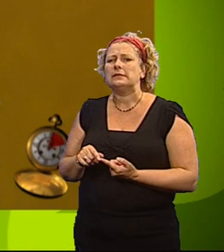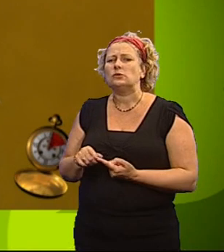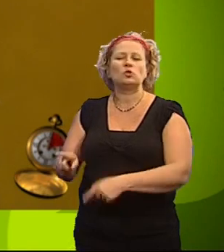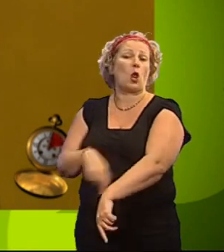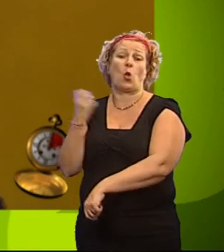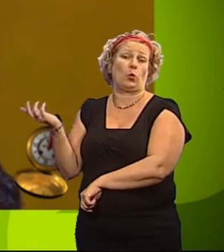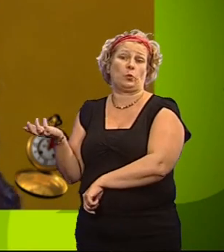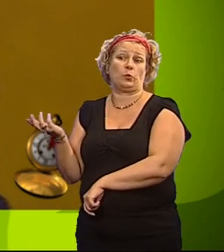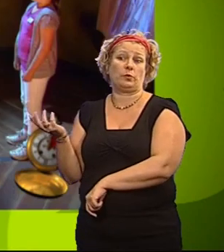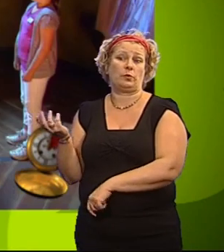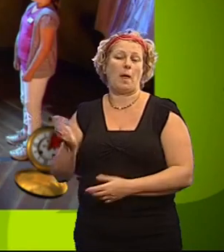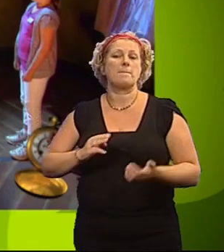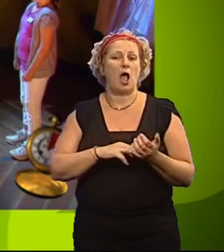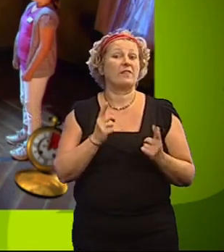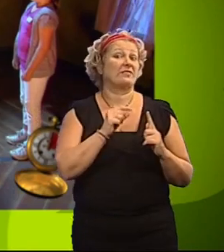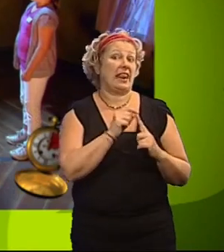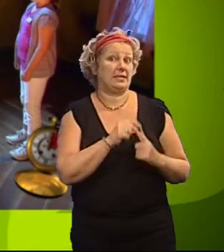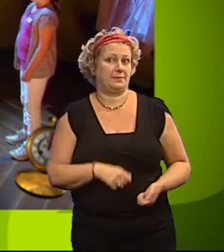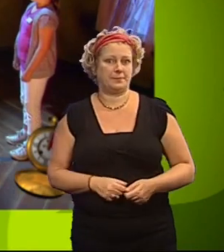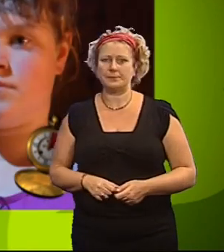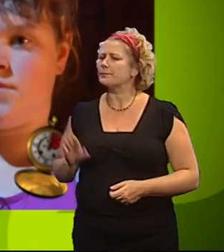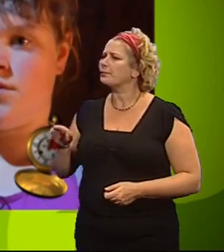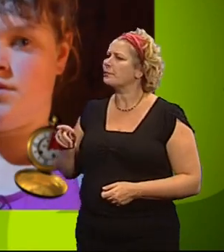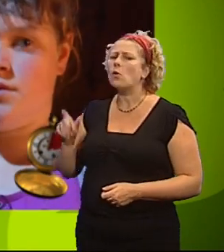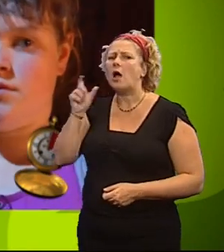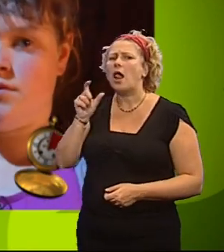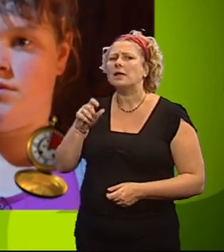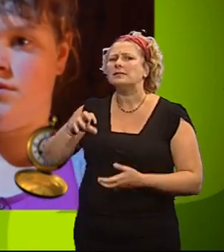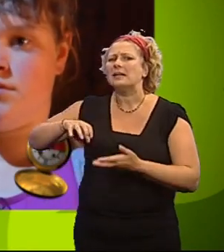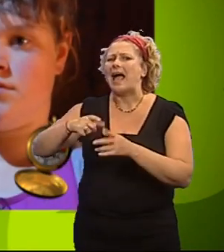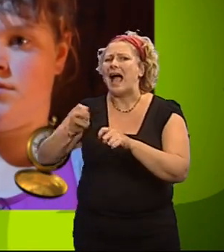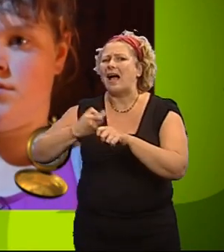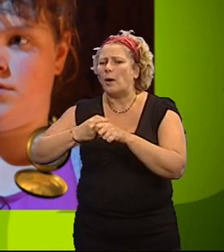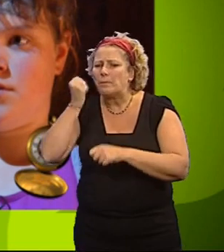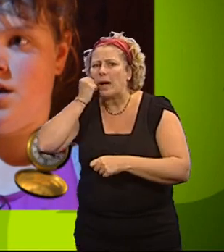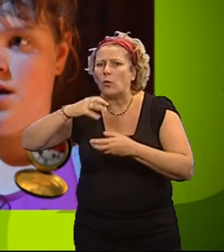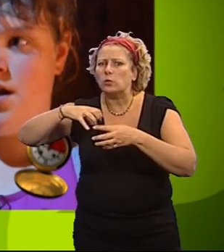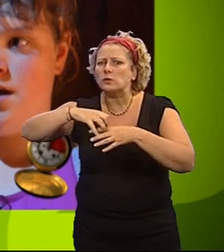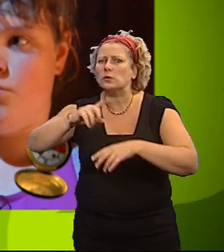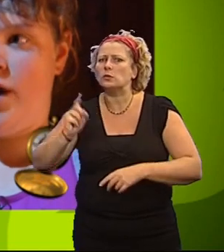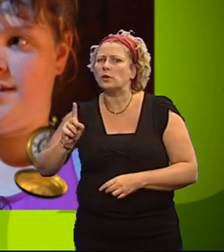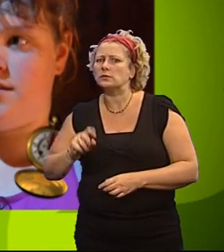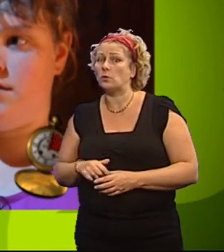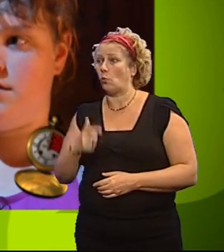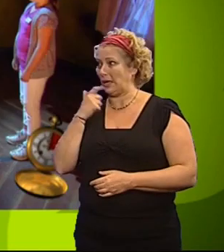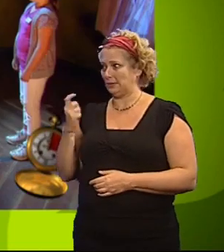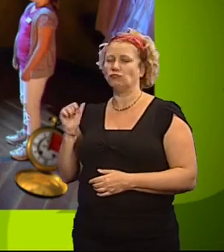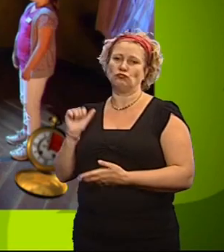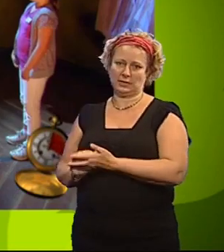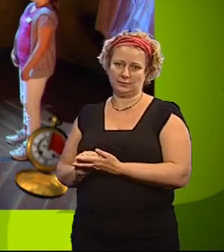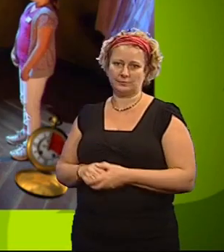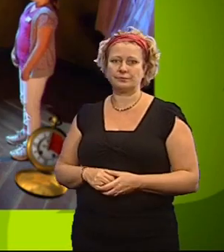Too slow. Marge and Phyllis. Sam, what colour were the spider's eggs in Black Widow? Um, white. Correct.